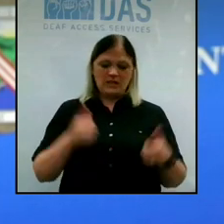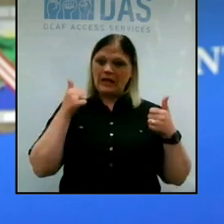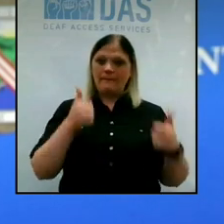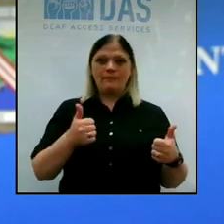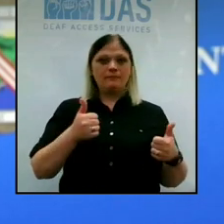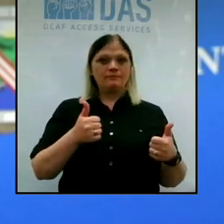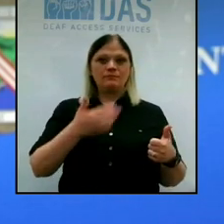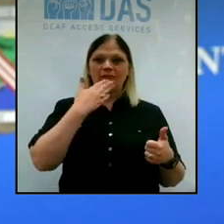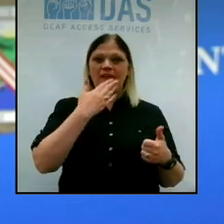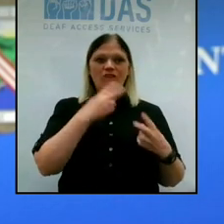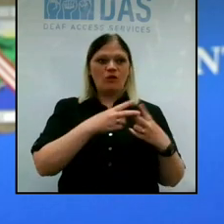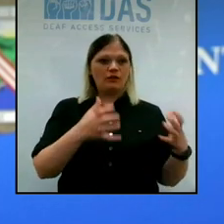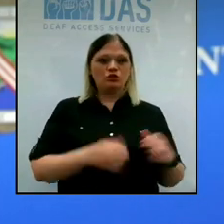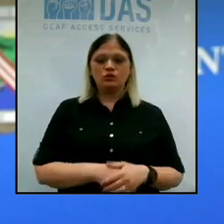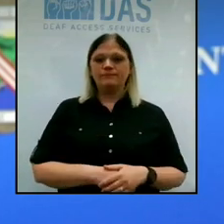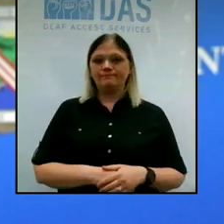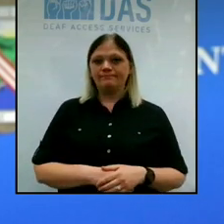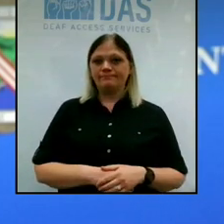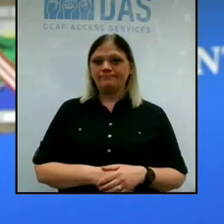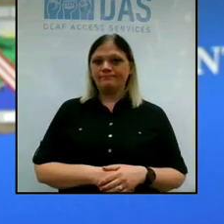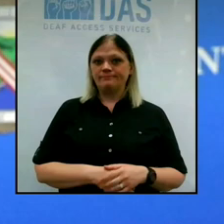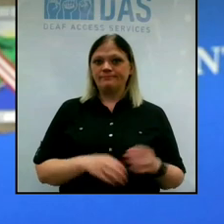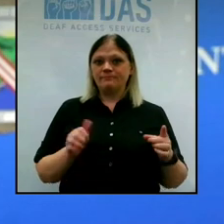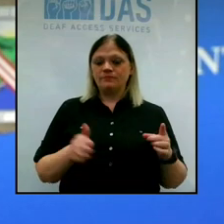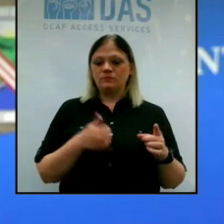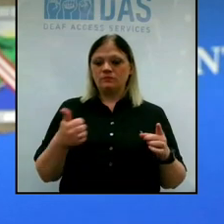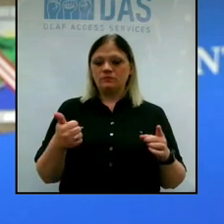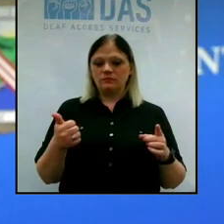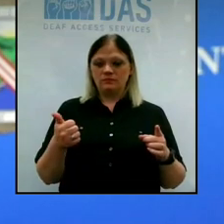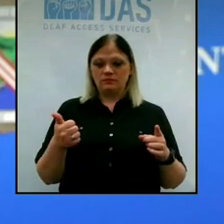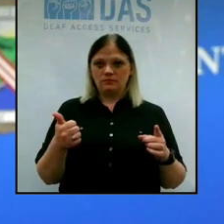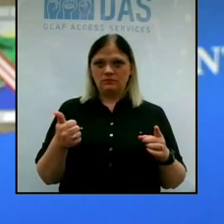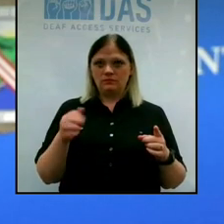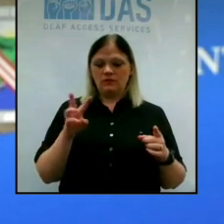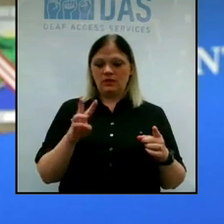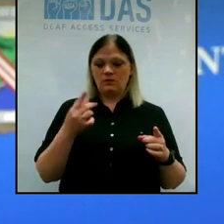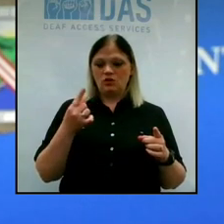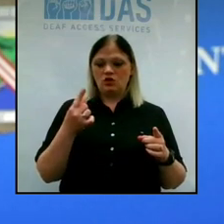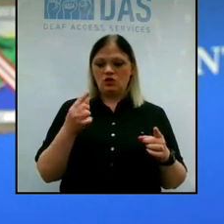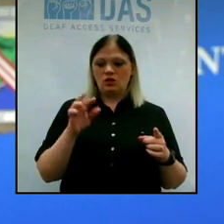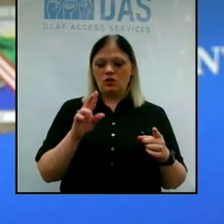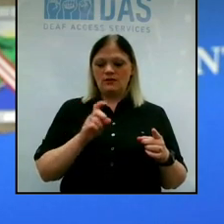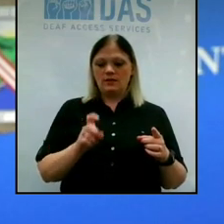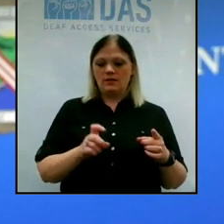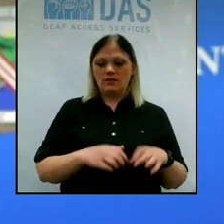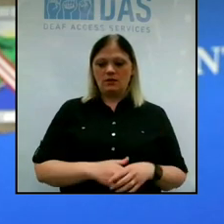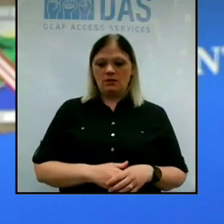Thank you. I'm good. Thank you very much. Thanks. Anybody from WGRZ?